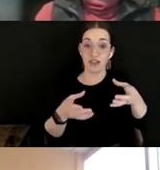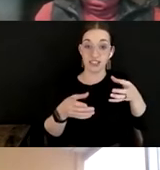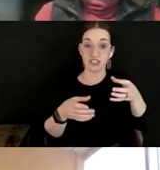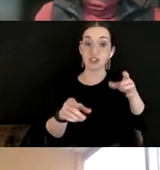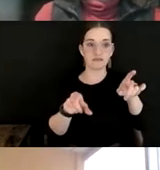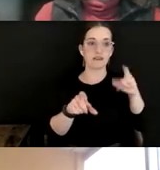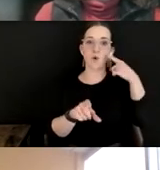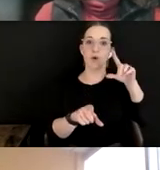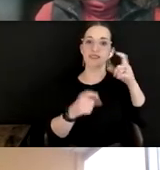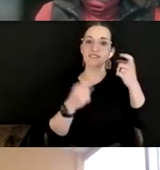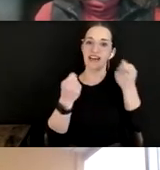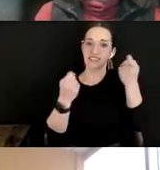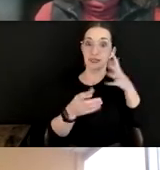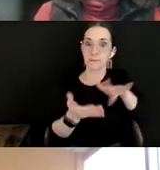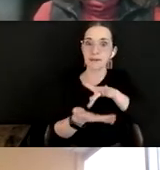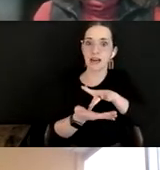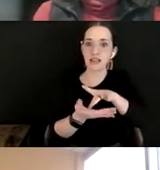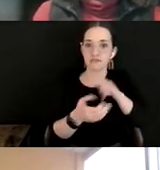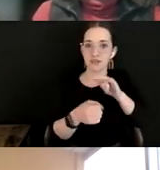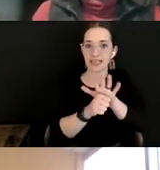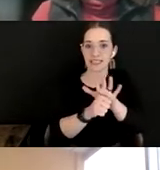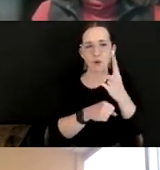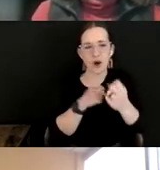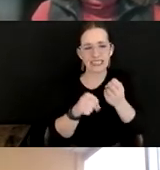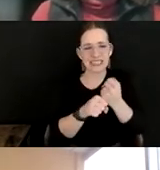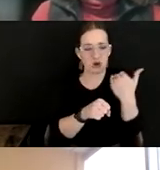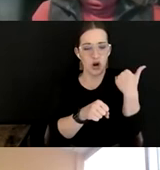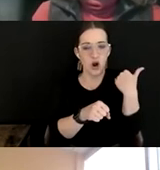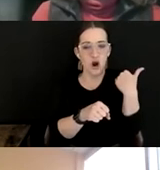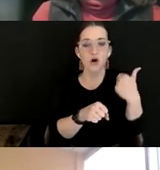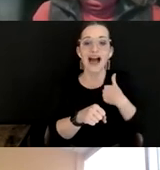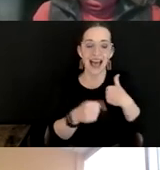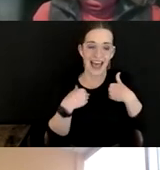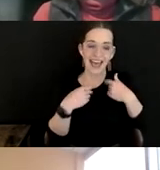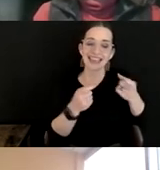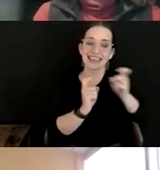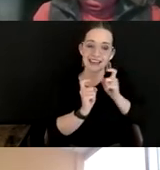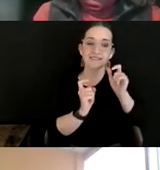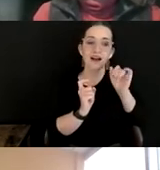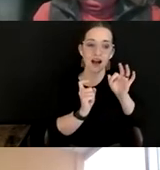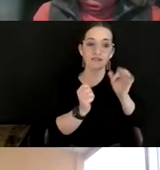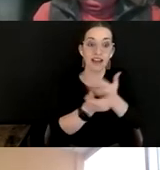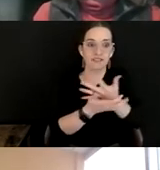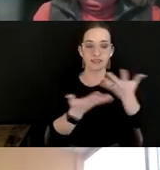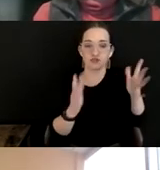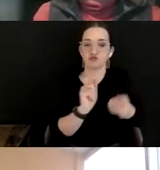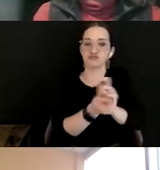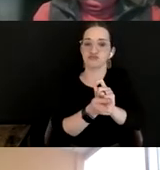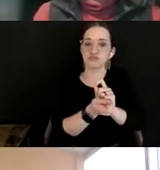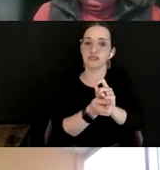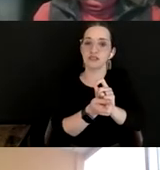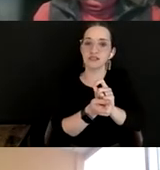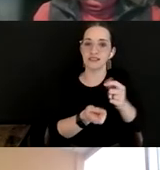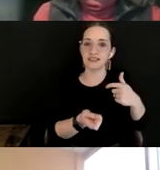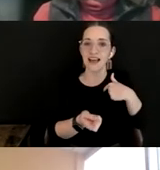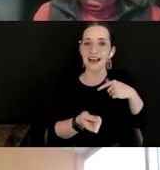a year ago. So I had the gift of everything was different already. And there was a little bit less, I think there